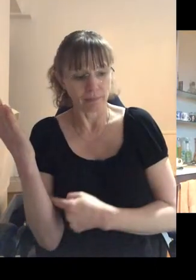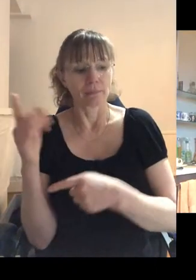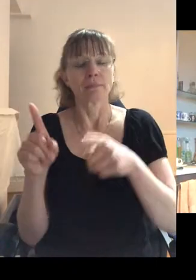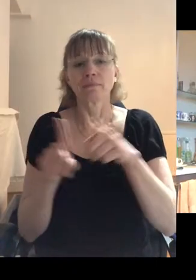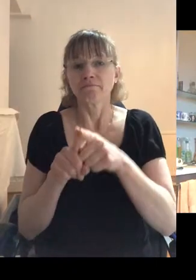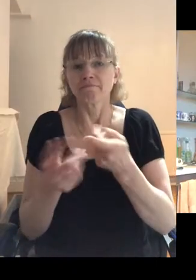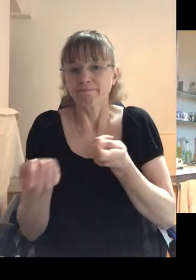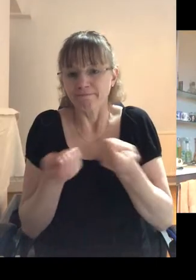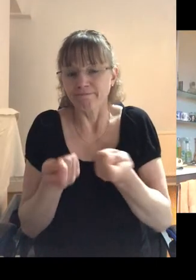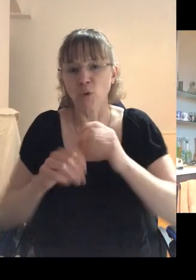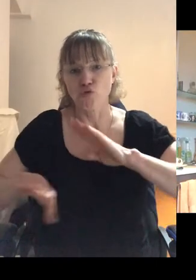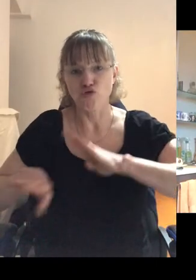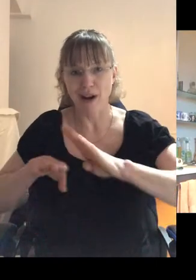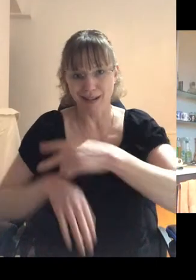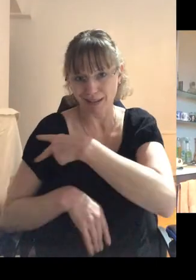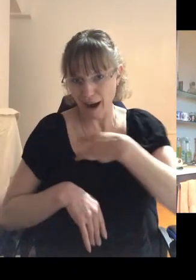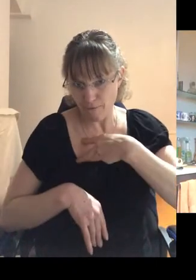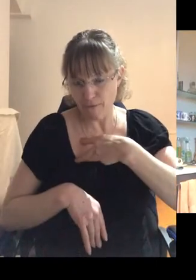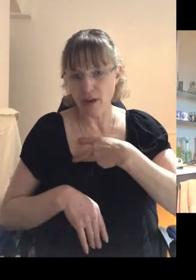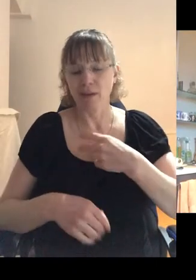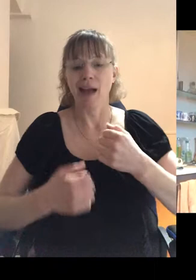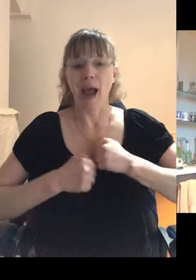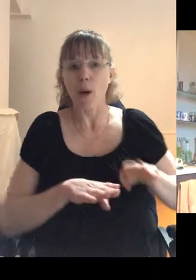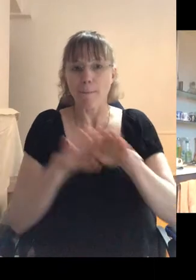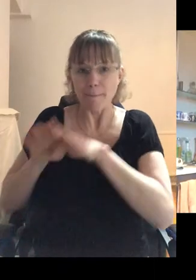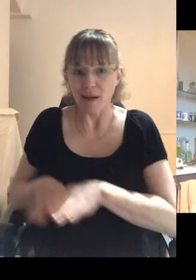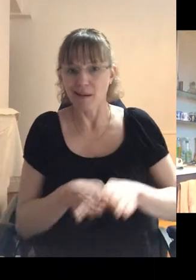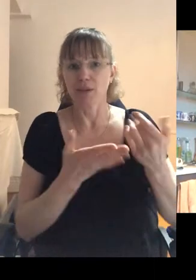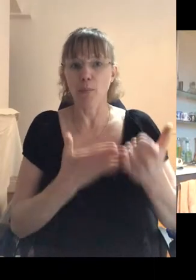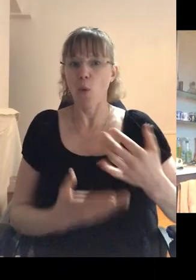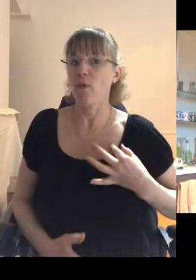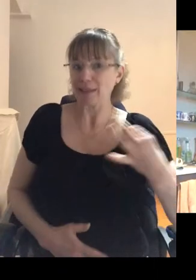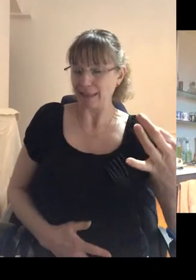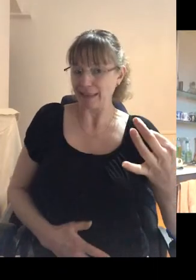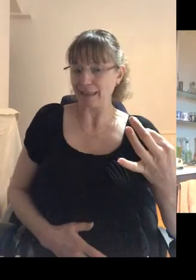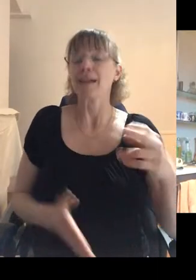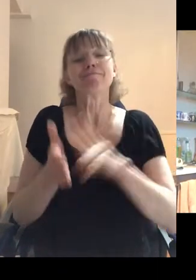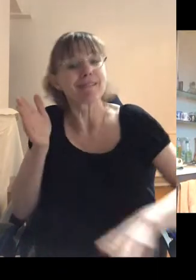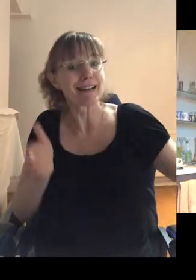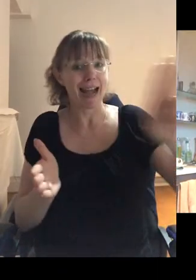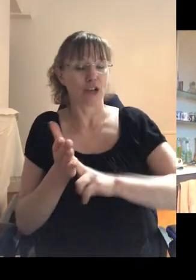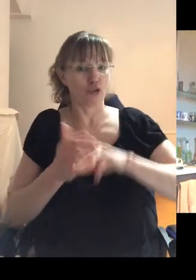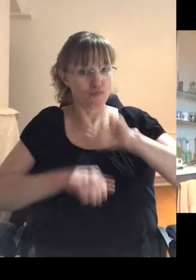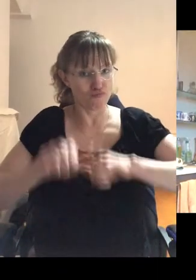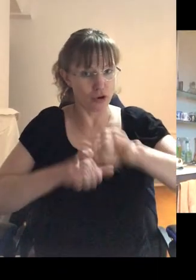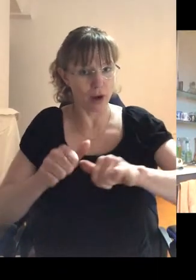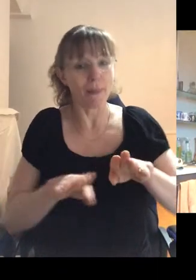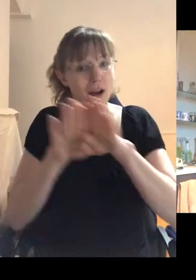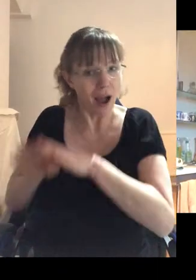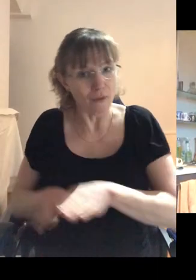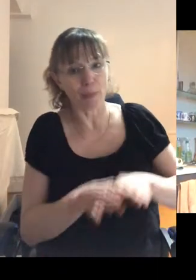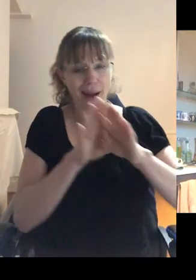training our staff, our peer support volunteers, our national program of peer mentors,